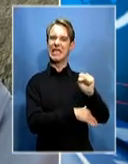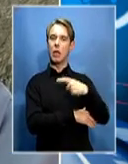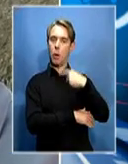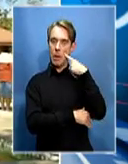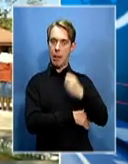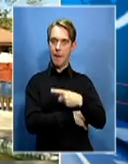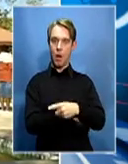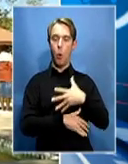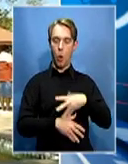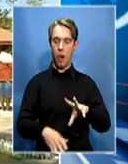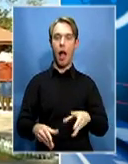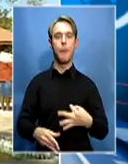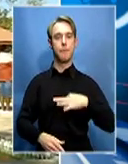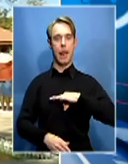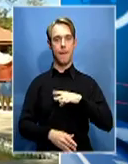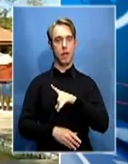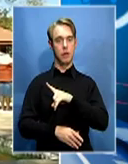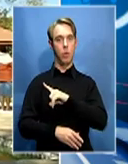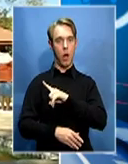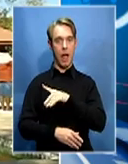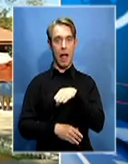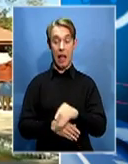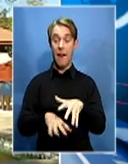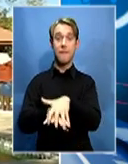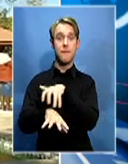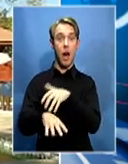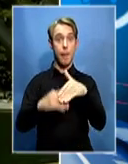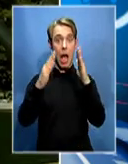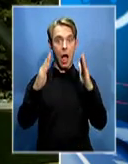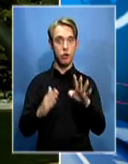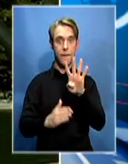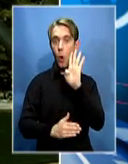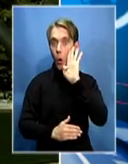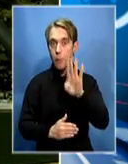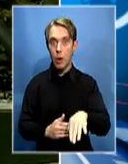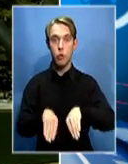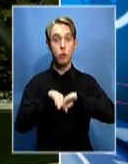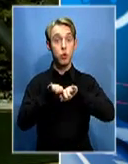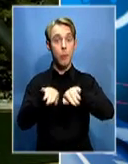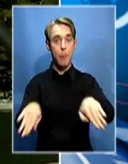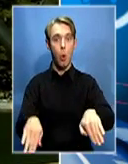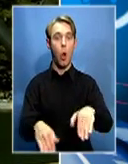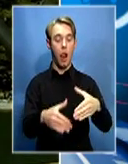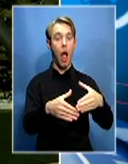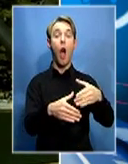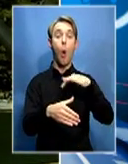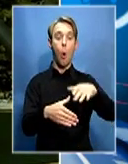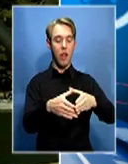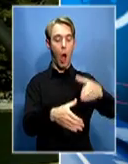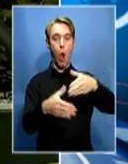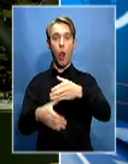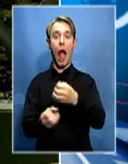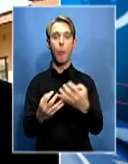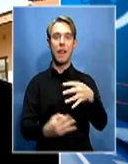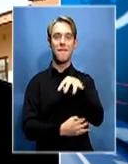good value for us. The farm has a newly renovated four bedroom house, a swimming pool and three boreholes. The state must still